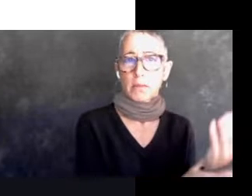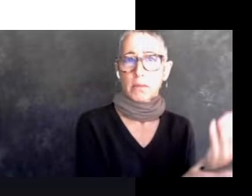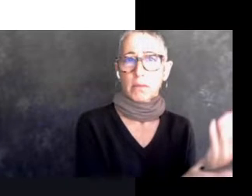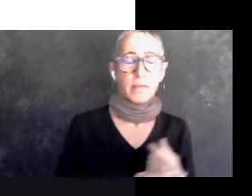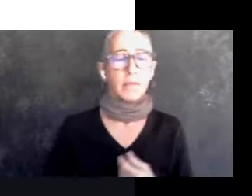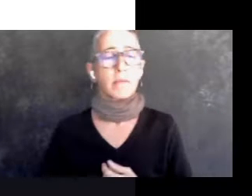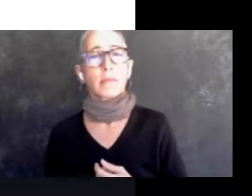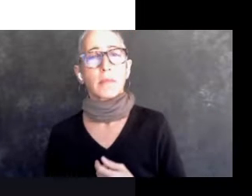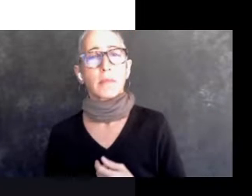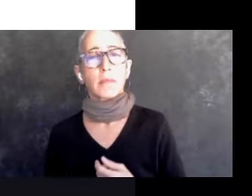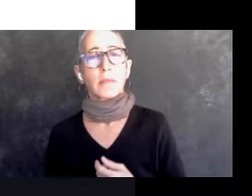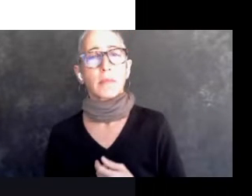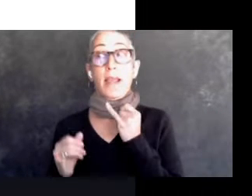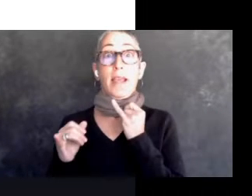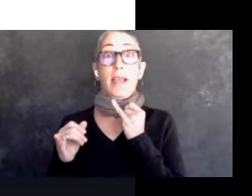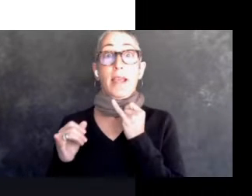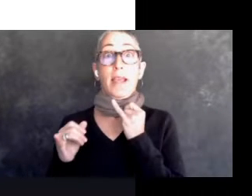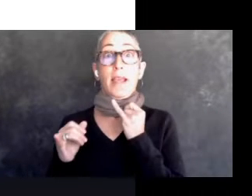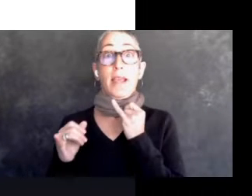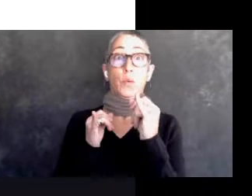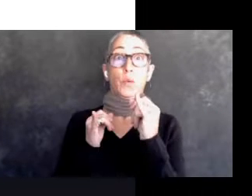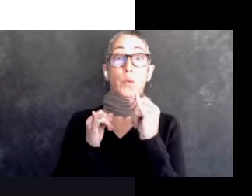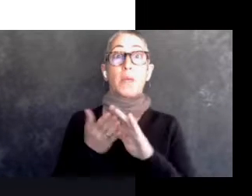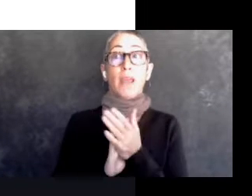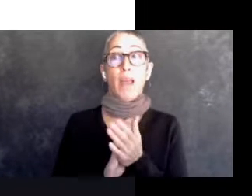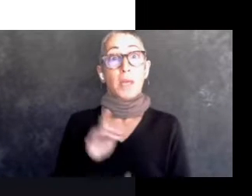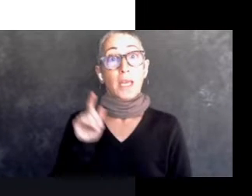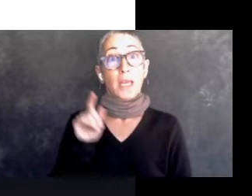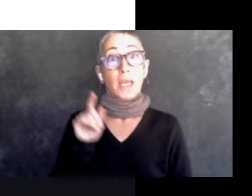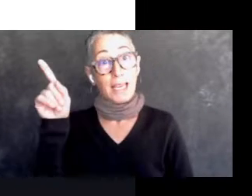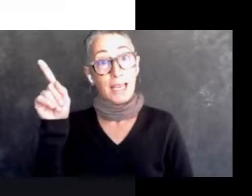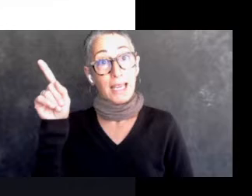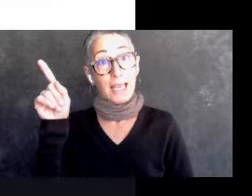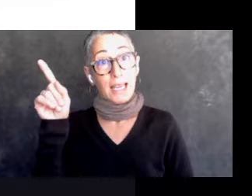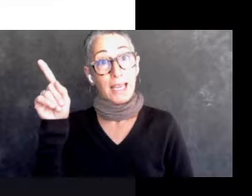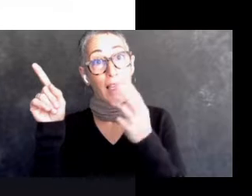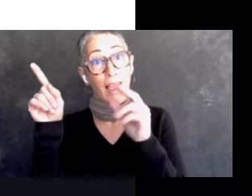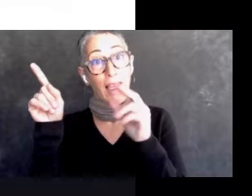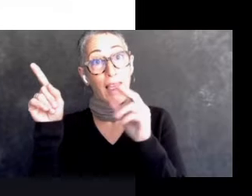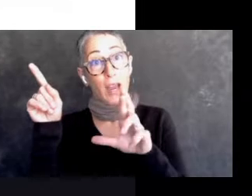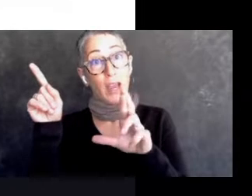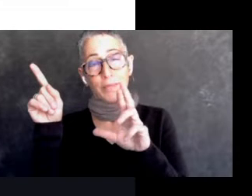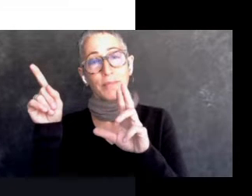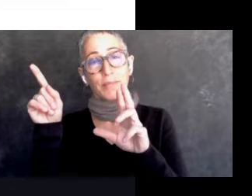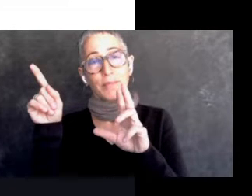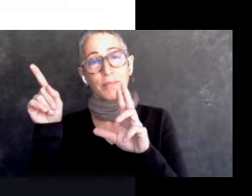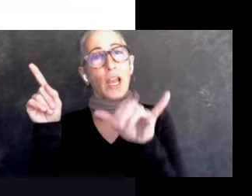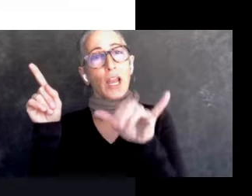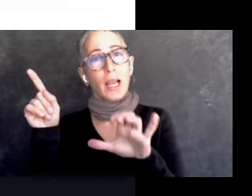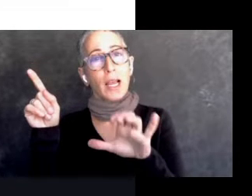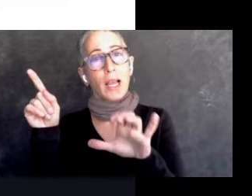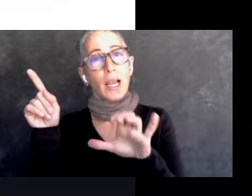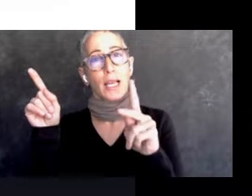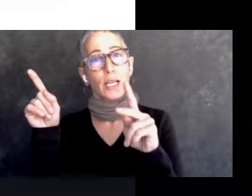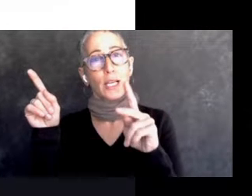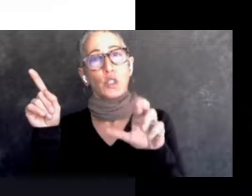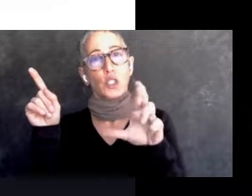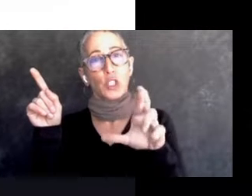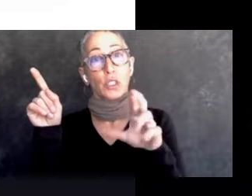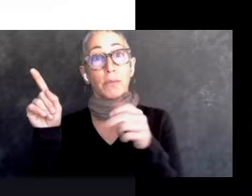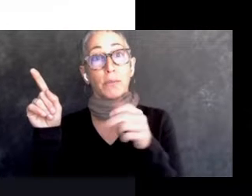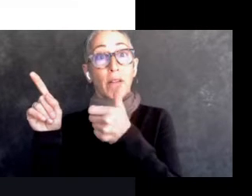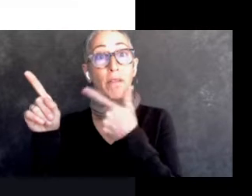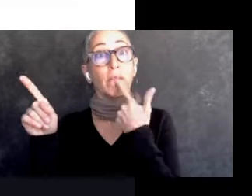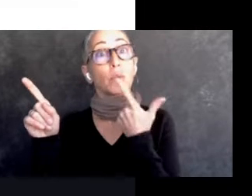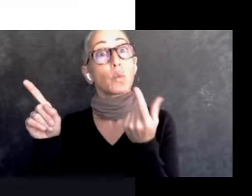also became Harry Connick Jr. descending upon my house and babysitting my children all day while I went out, uh, for